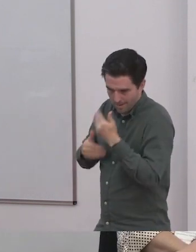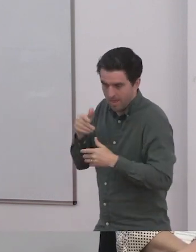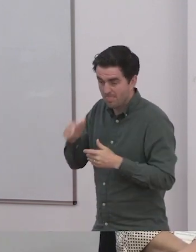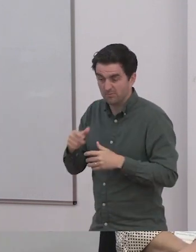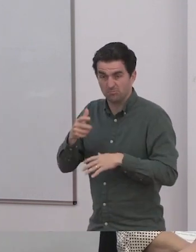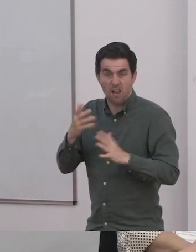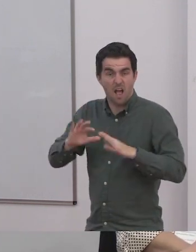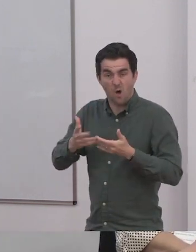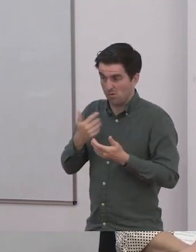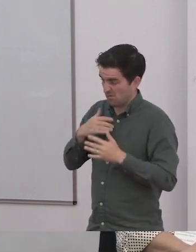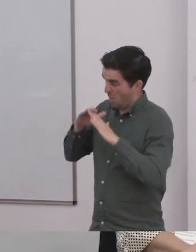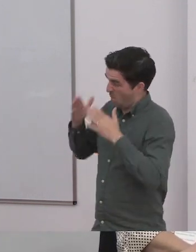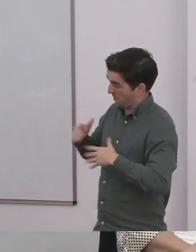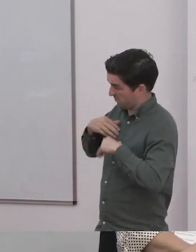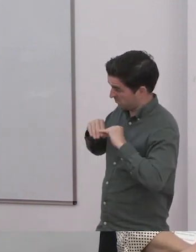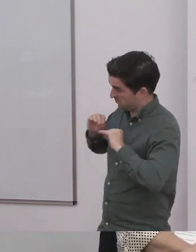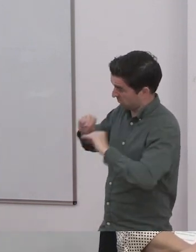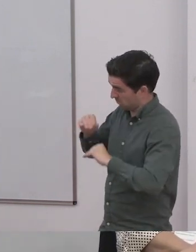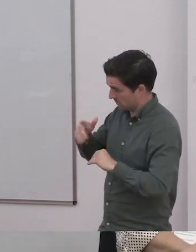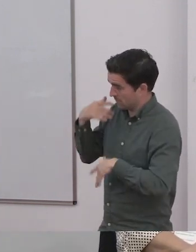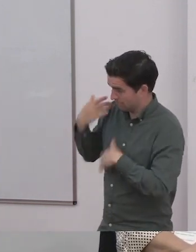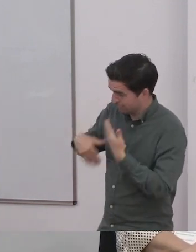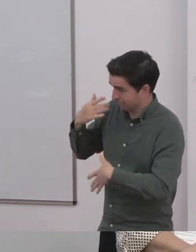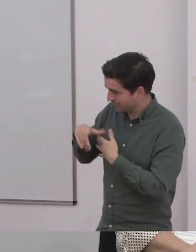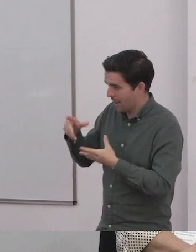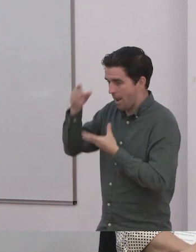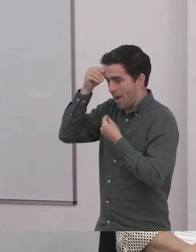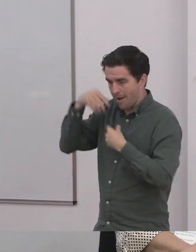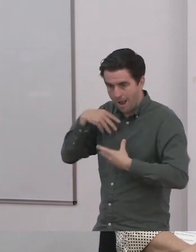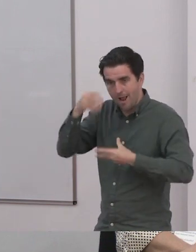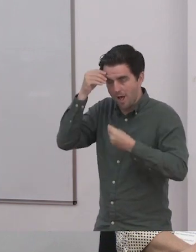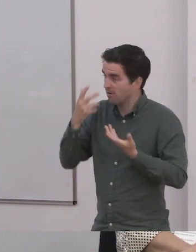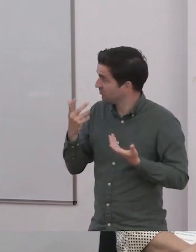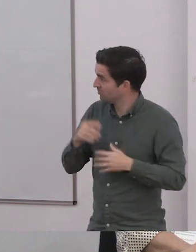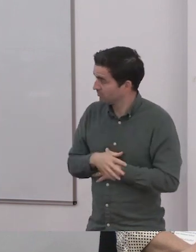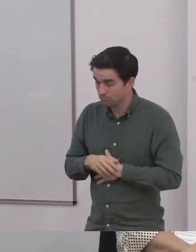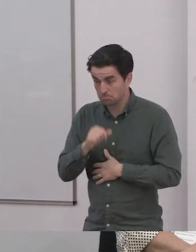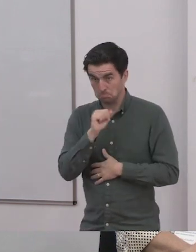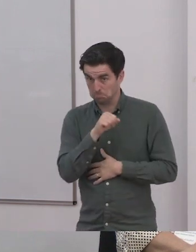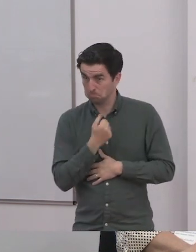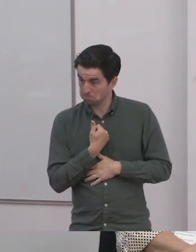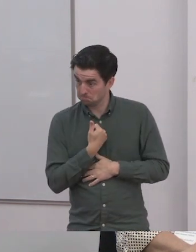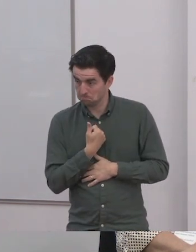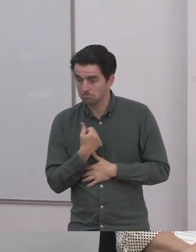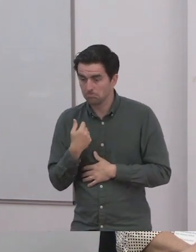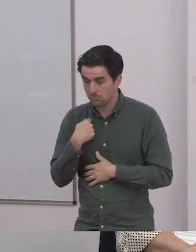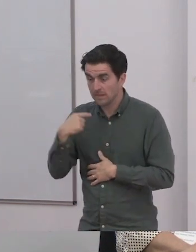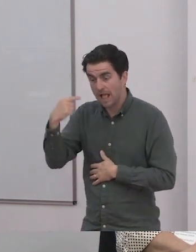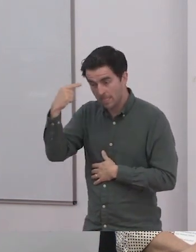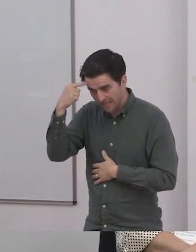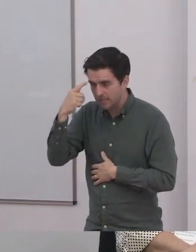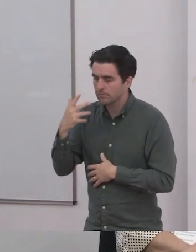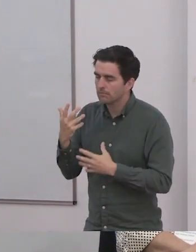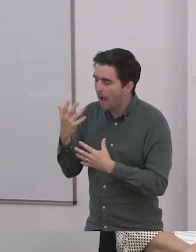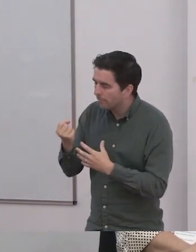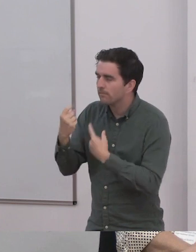I think too, we've been a little bit of talk today about mental health. And one thing with our structure is if you look